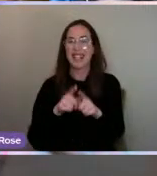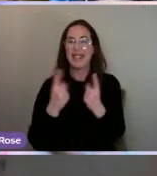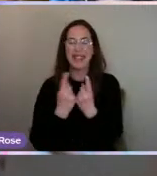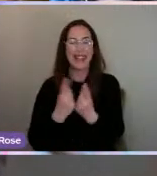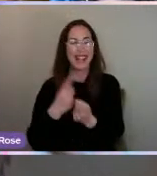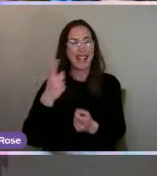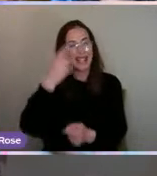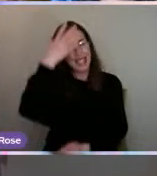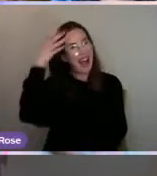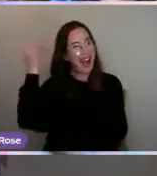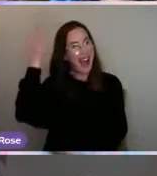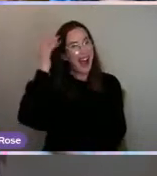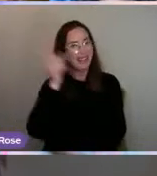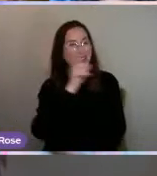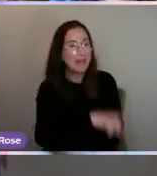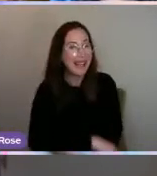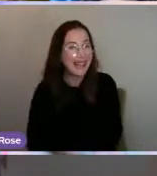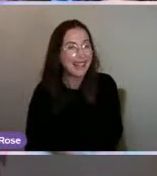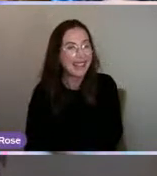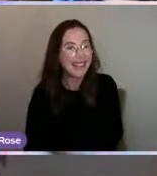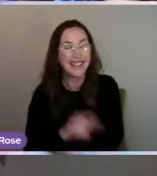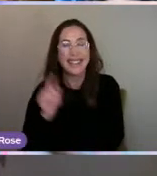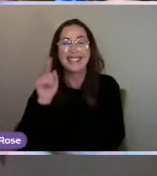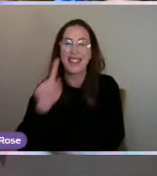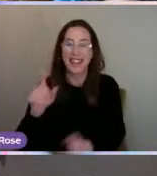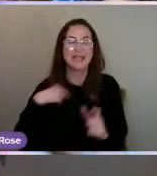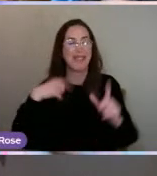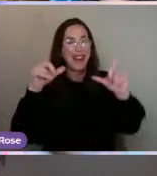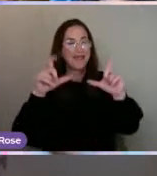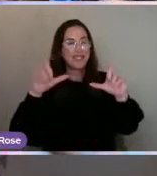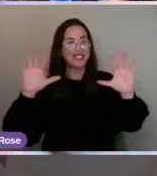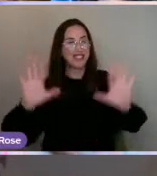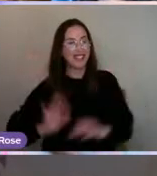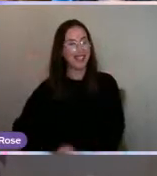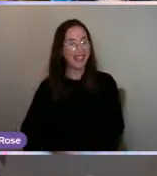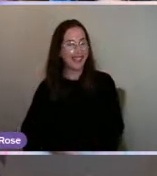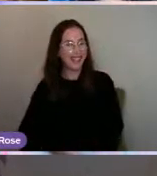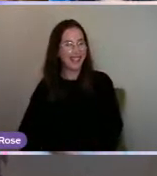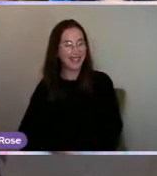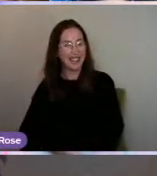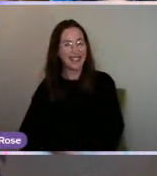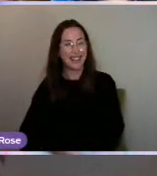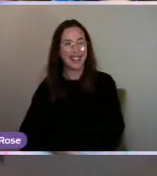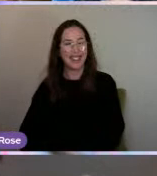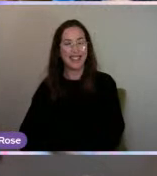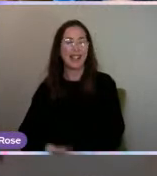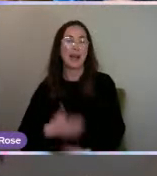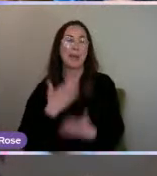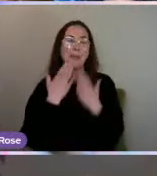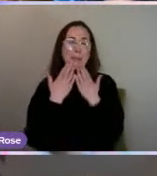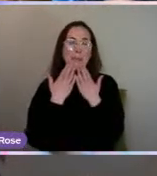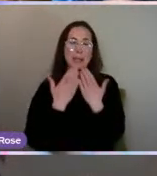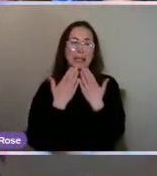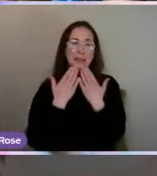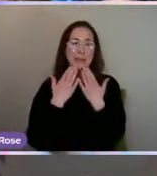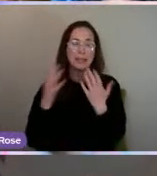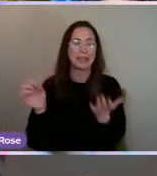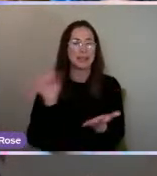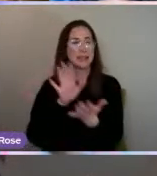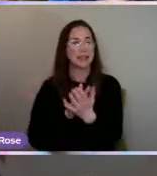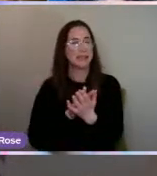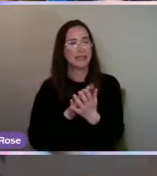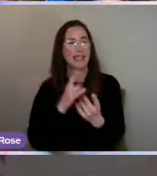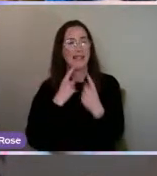Brilliant. So, that's my picture. That is fabulous. And we'd love it if you could post some more information in our